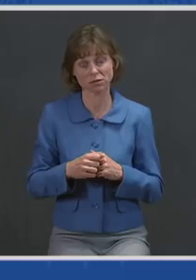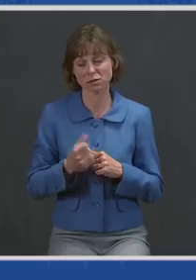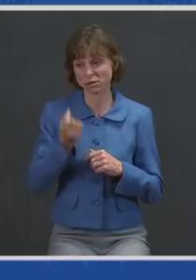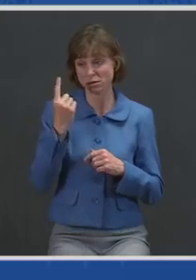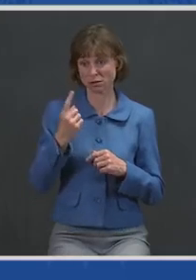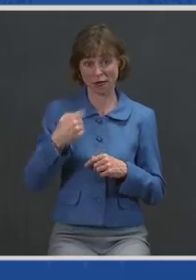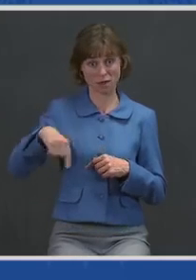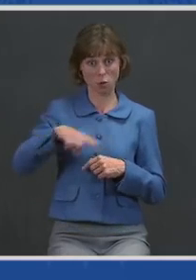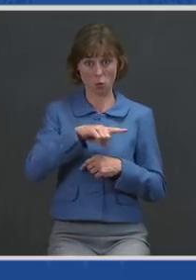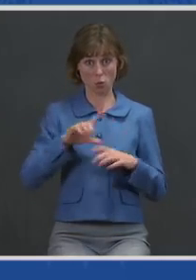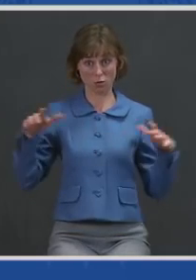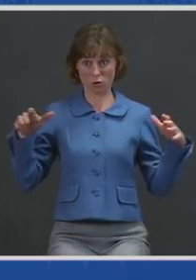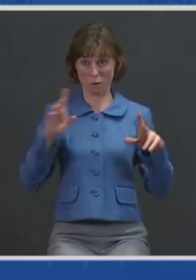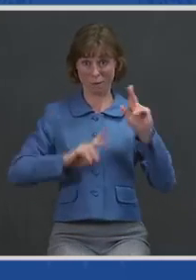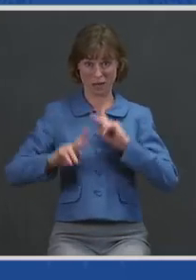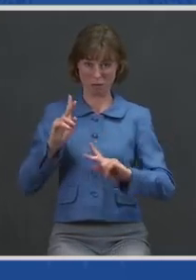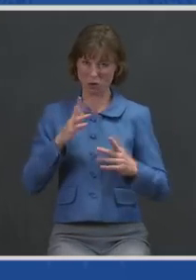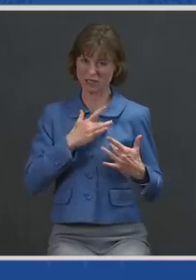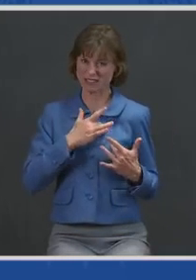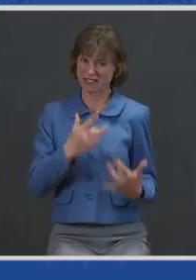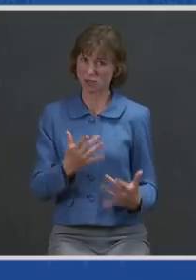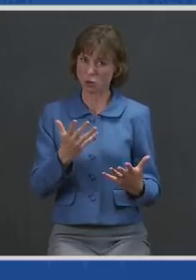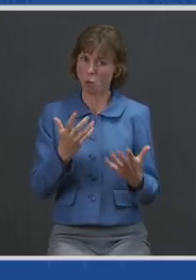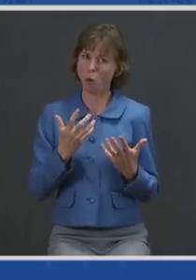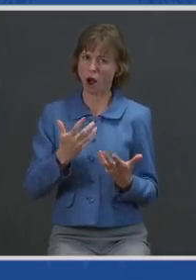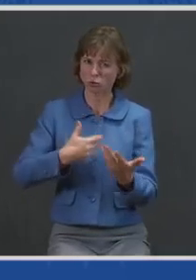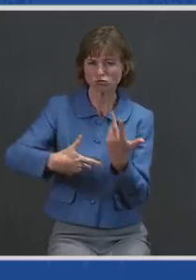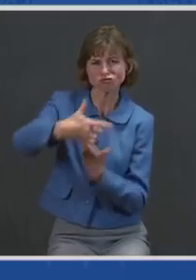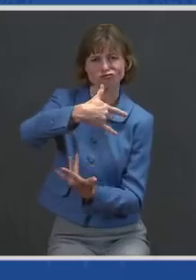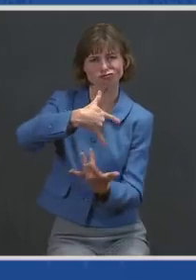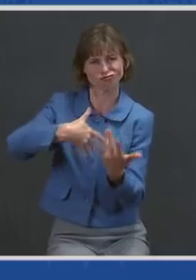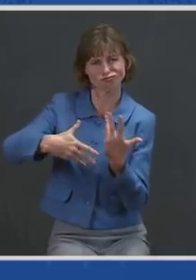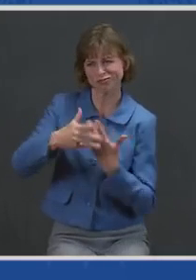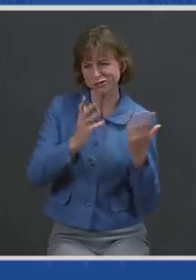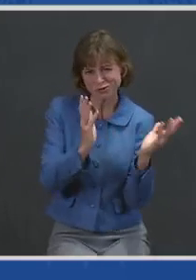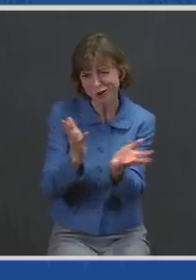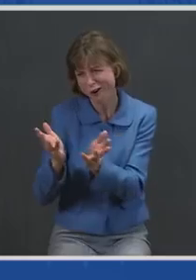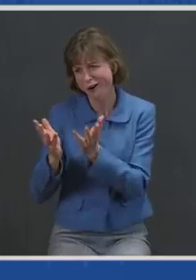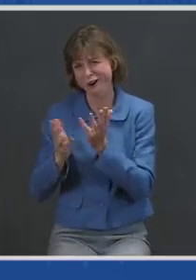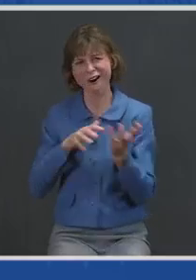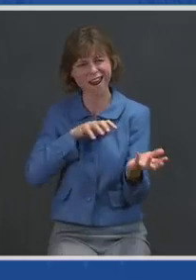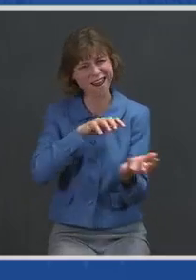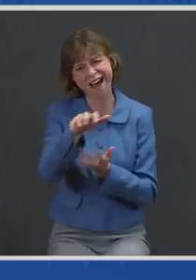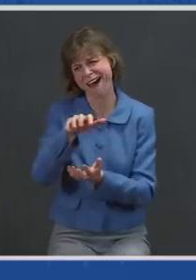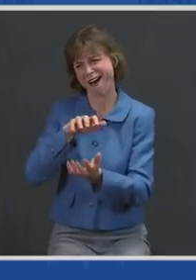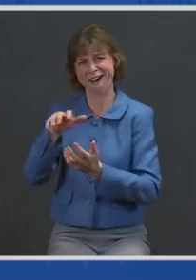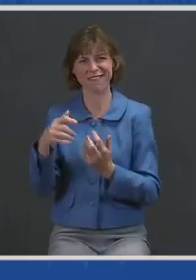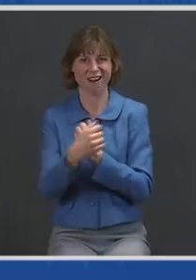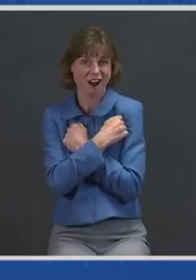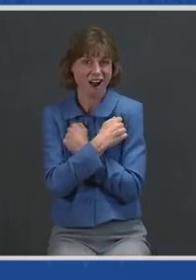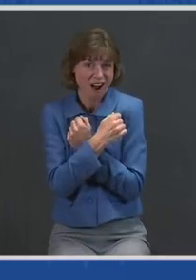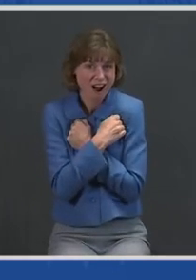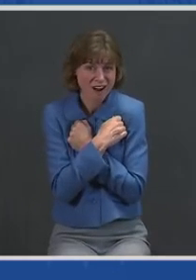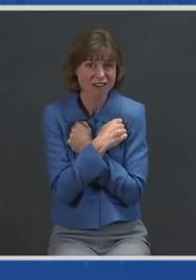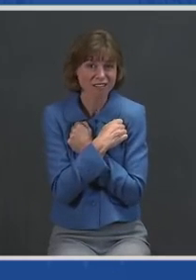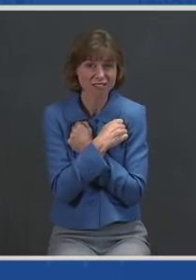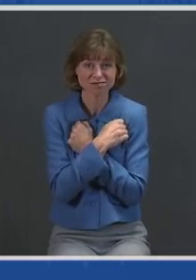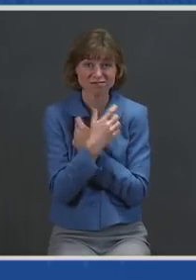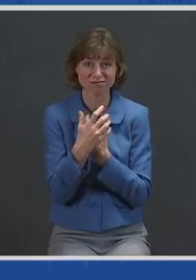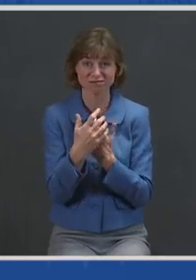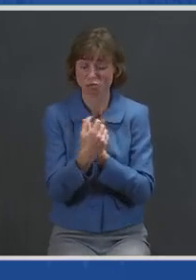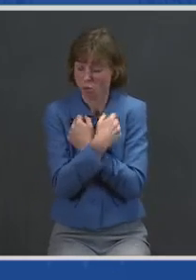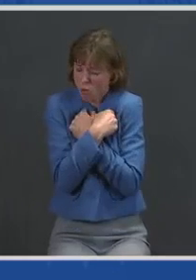who want to be with others, to talk, to laugh, to hug, to hold one another.